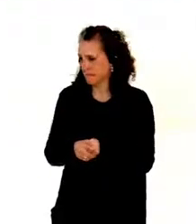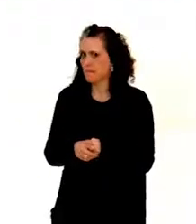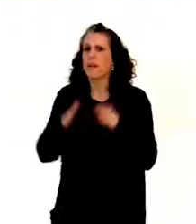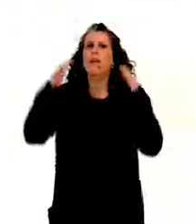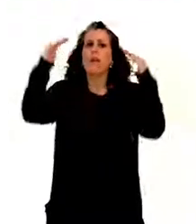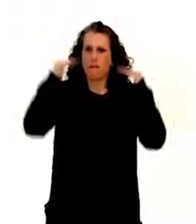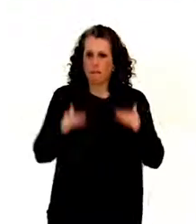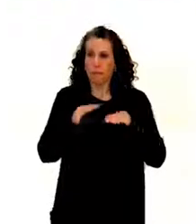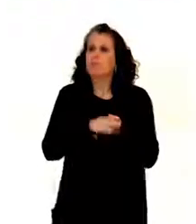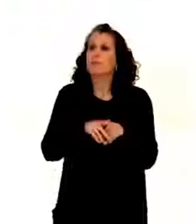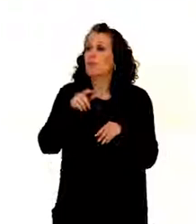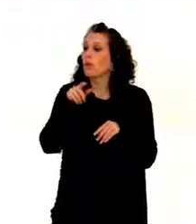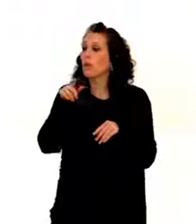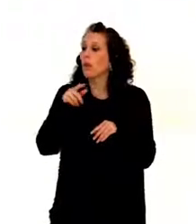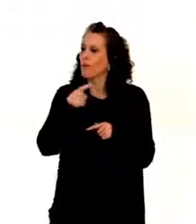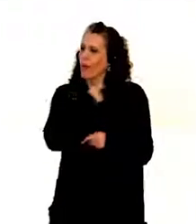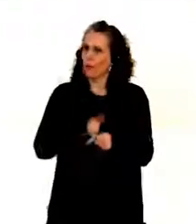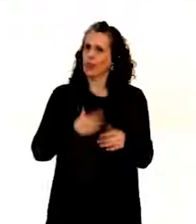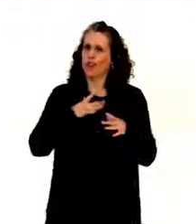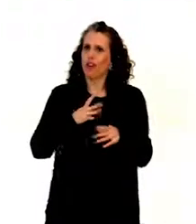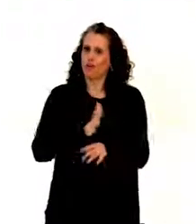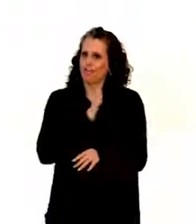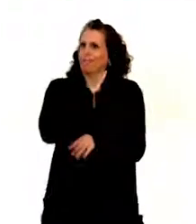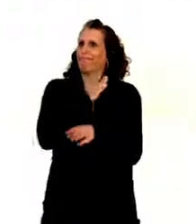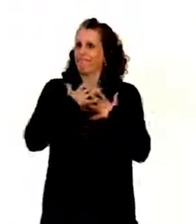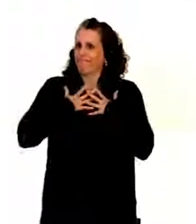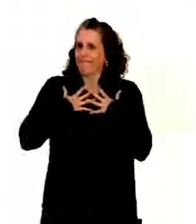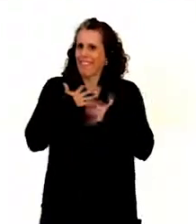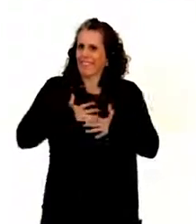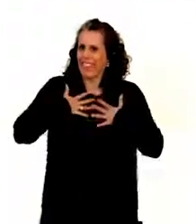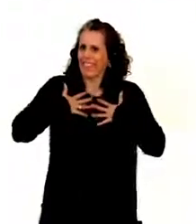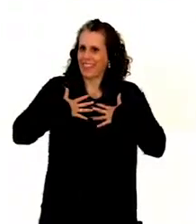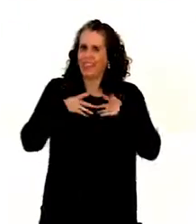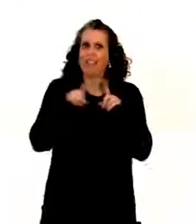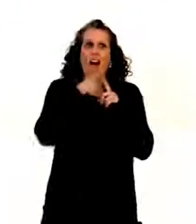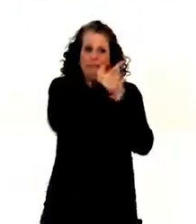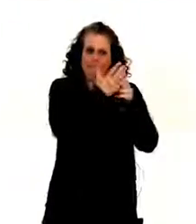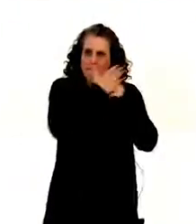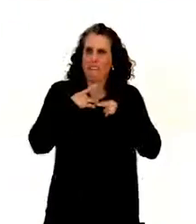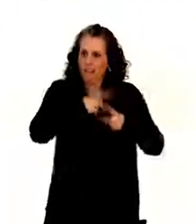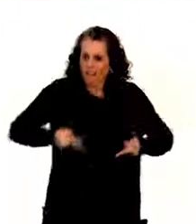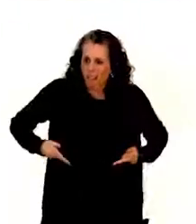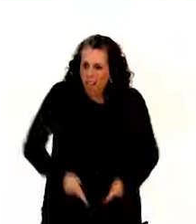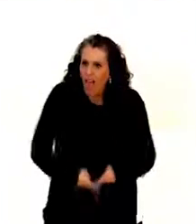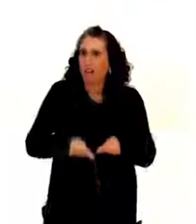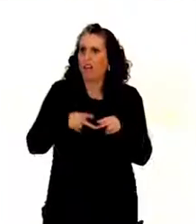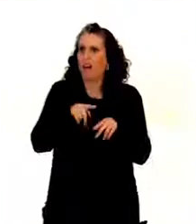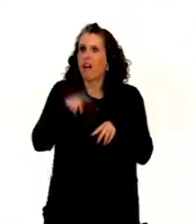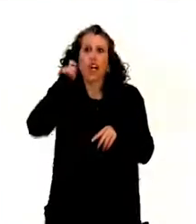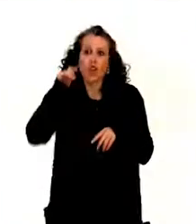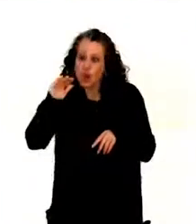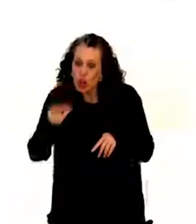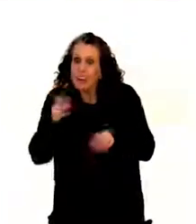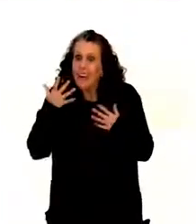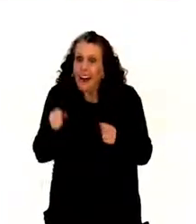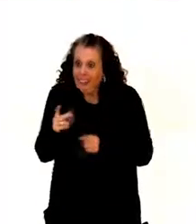Then, of course, personal integrity here. The issue of forced sterilization, especially against women and girls with disabilities,